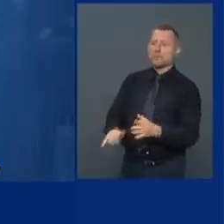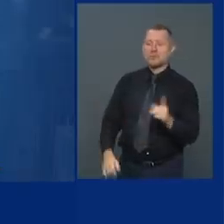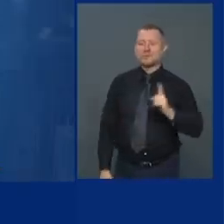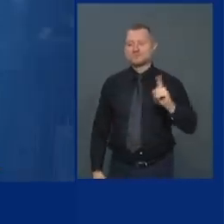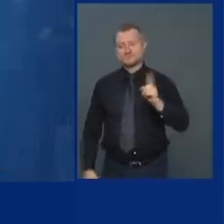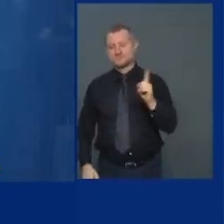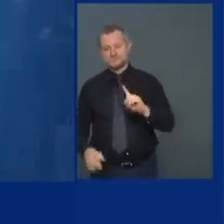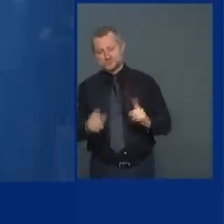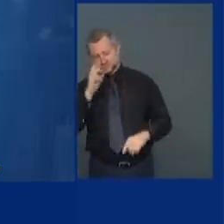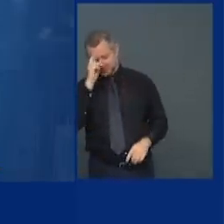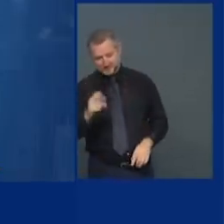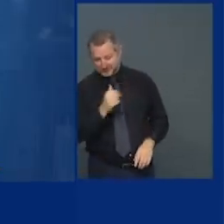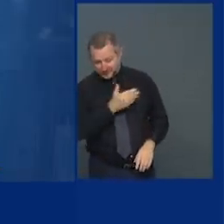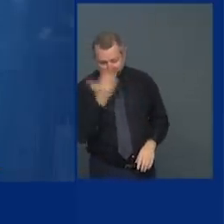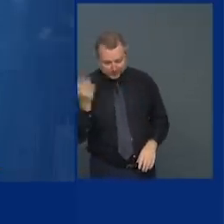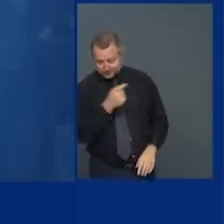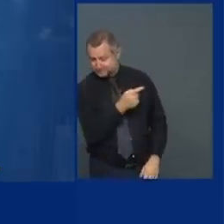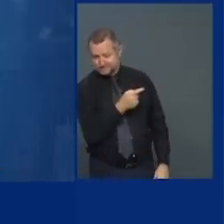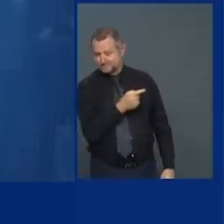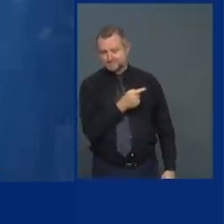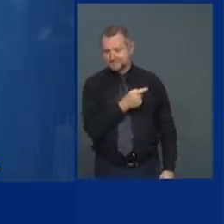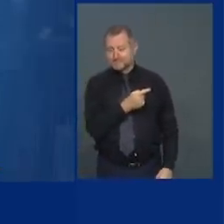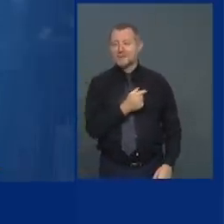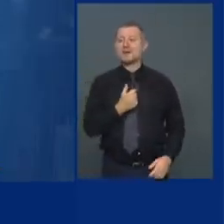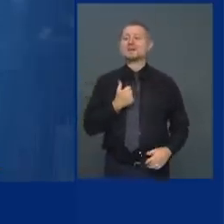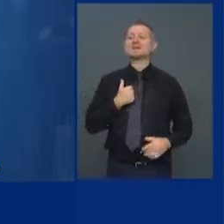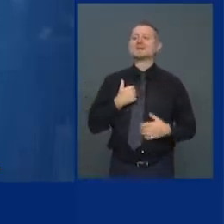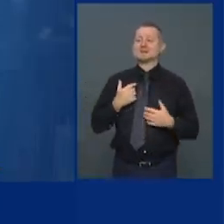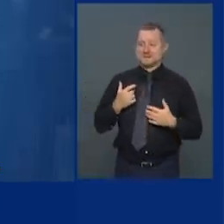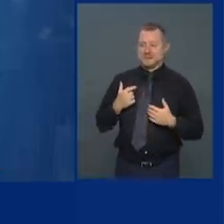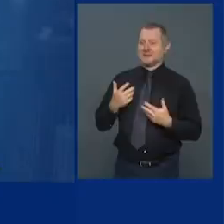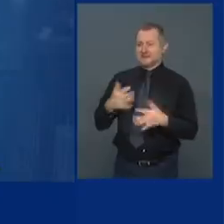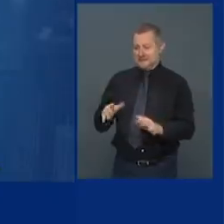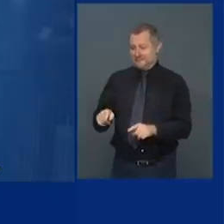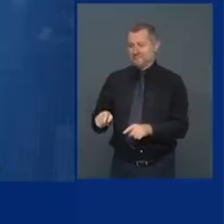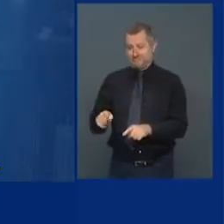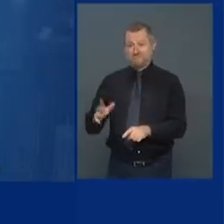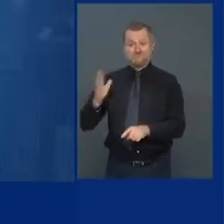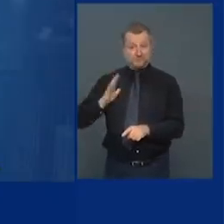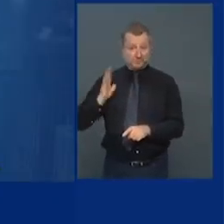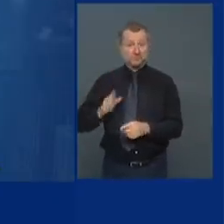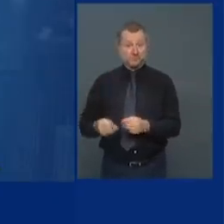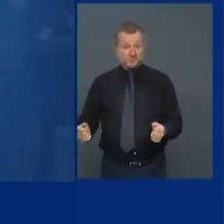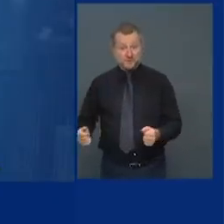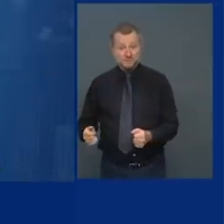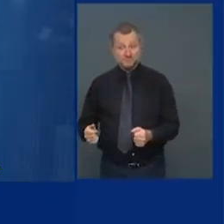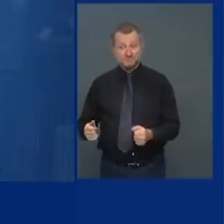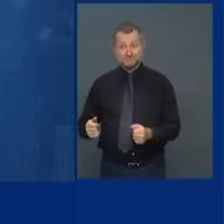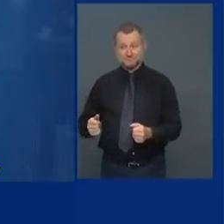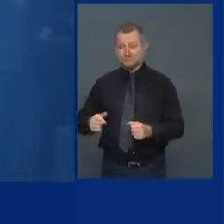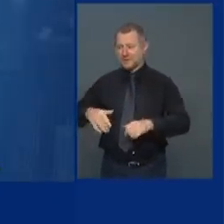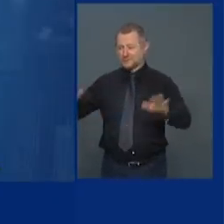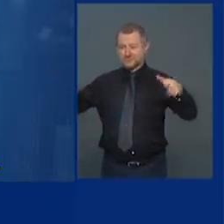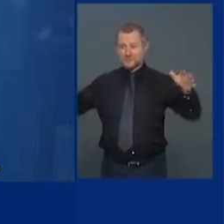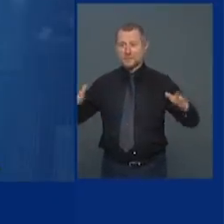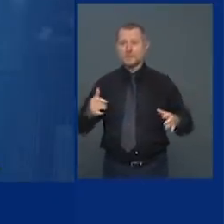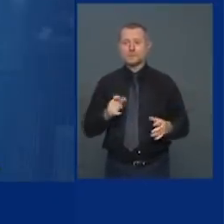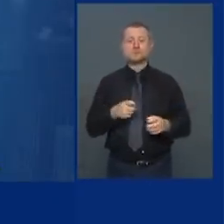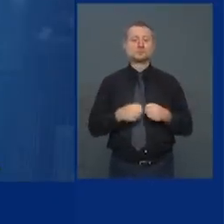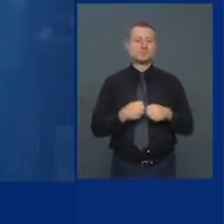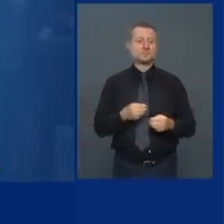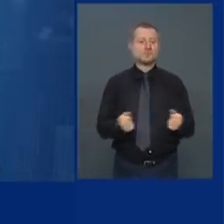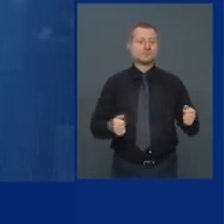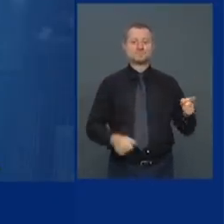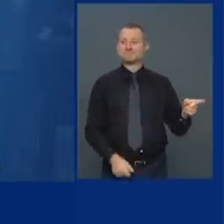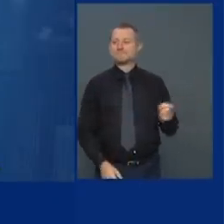we fixed that problem and we can fix this problem homelessness is now